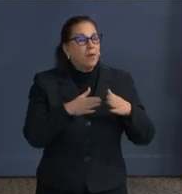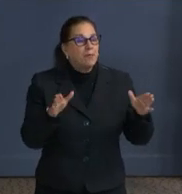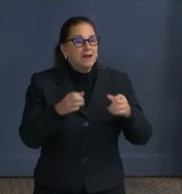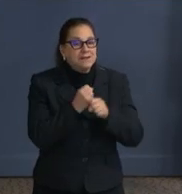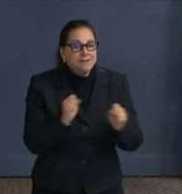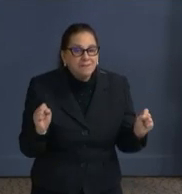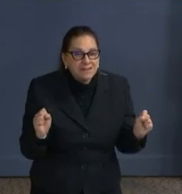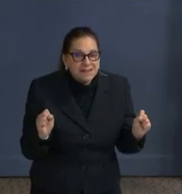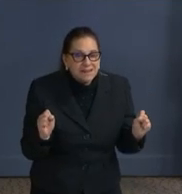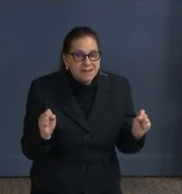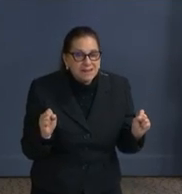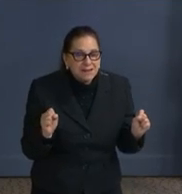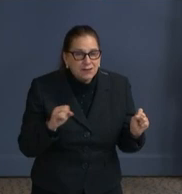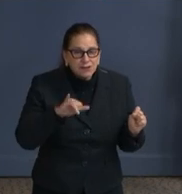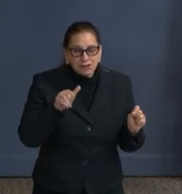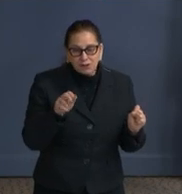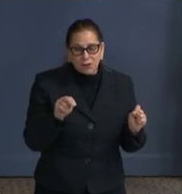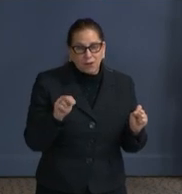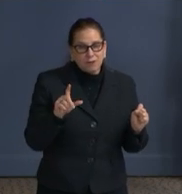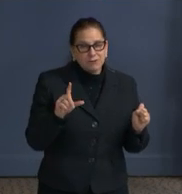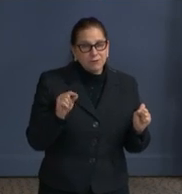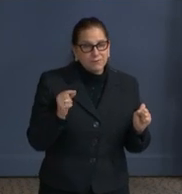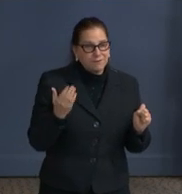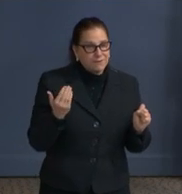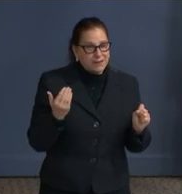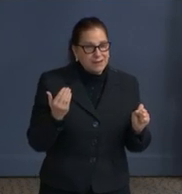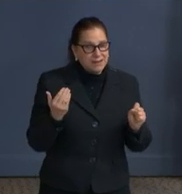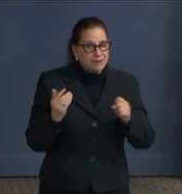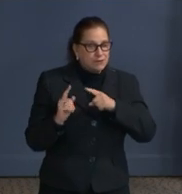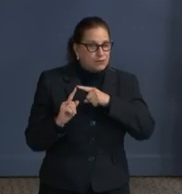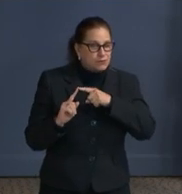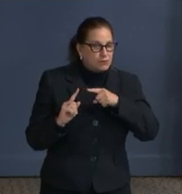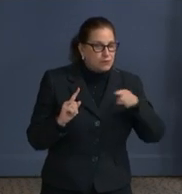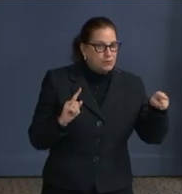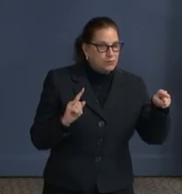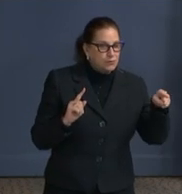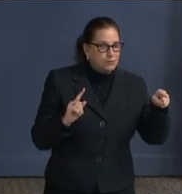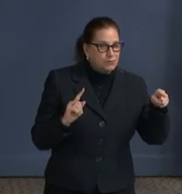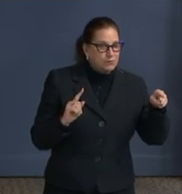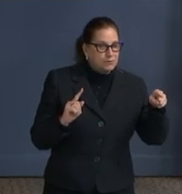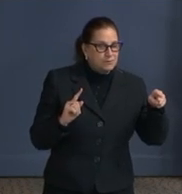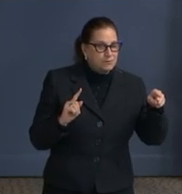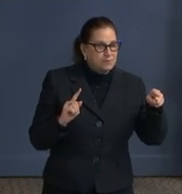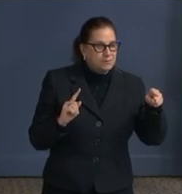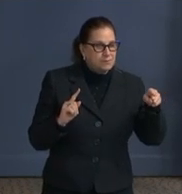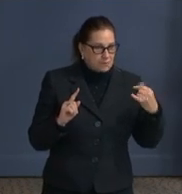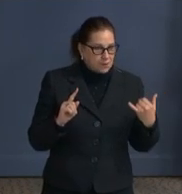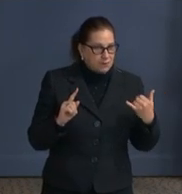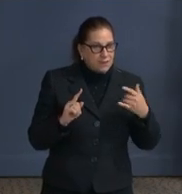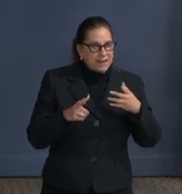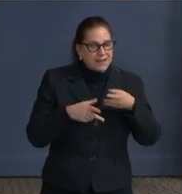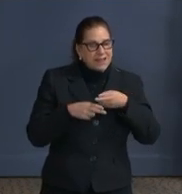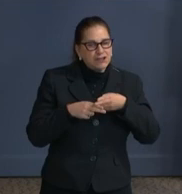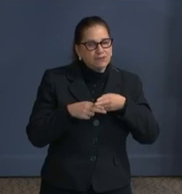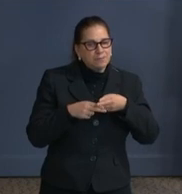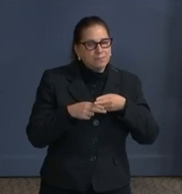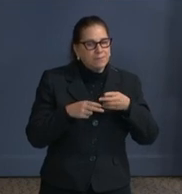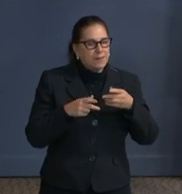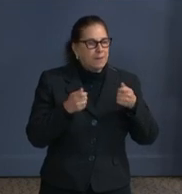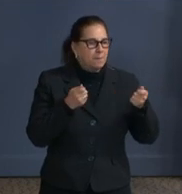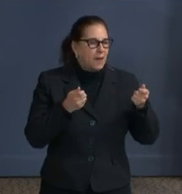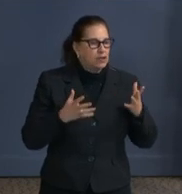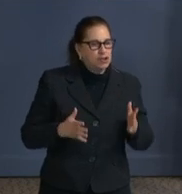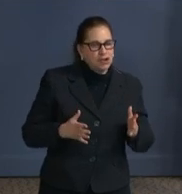and he has served as the interim city administrator since August 2020. During my first term,